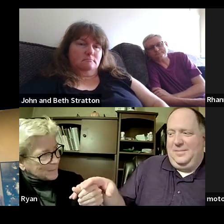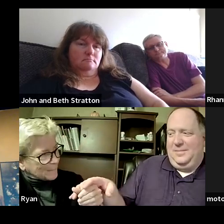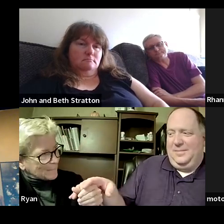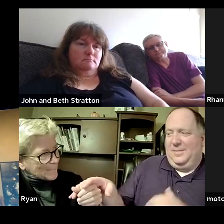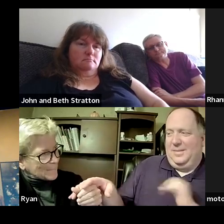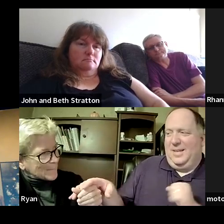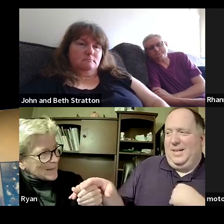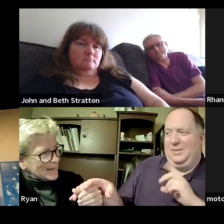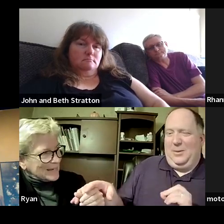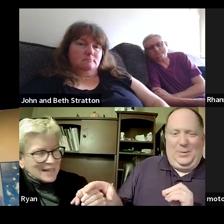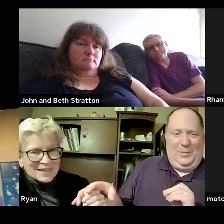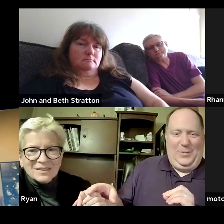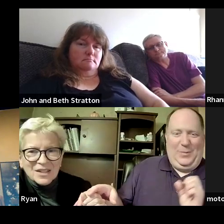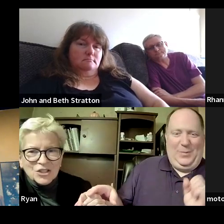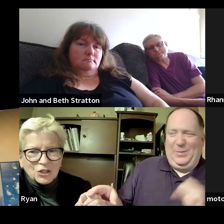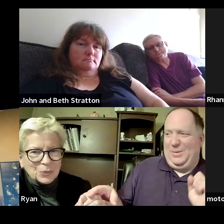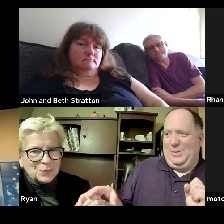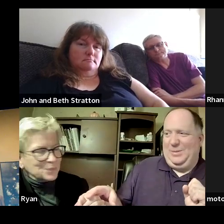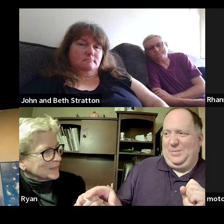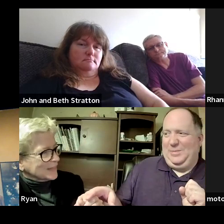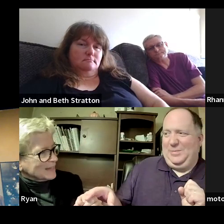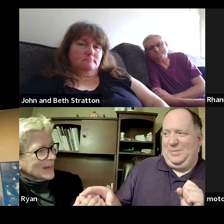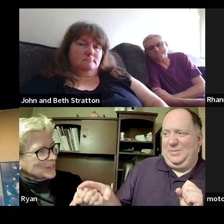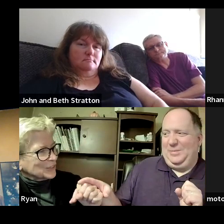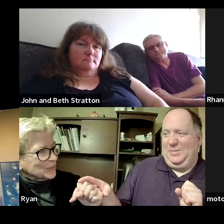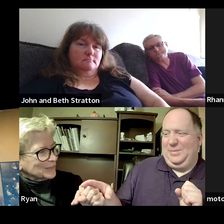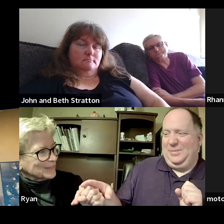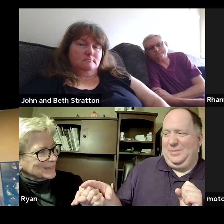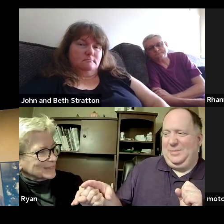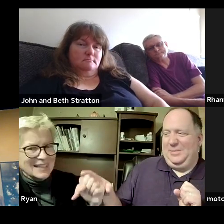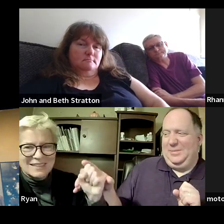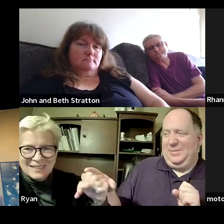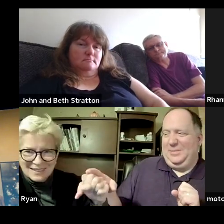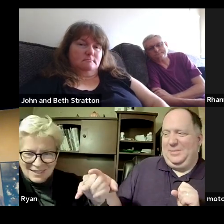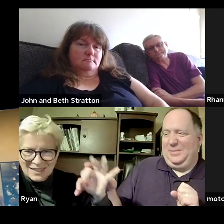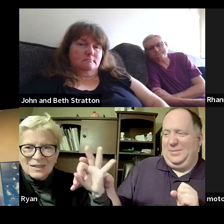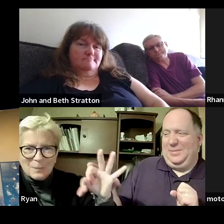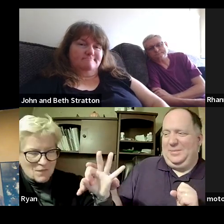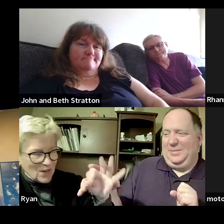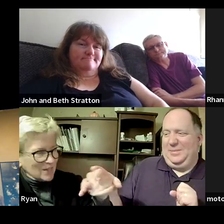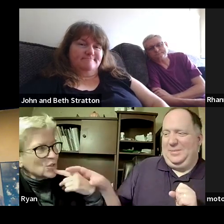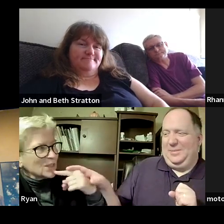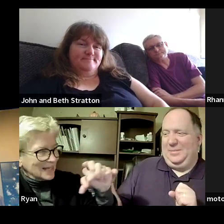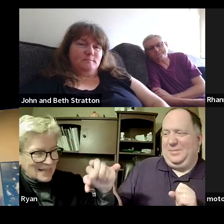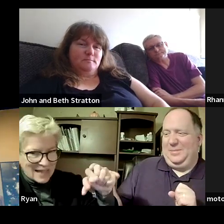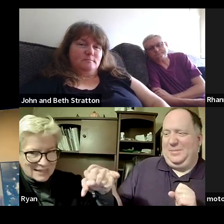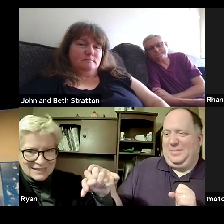okay yes i do okay yes all right perfect okay